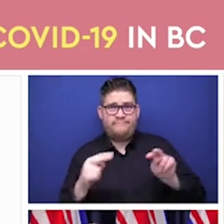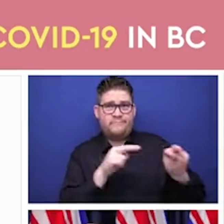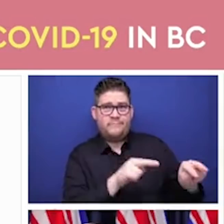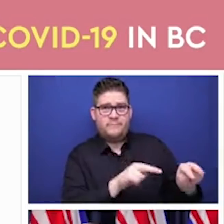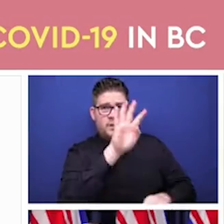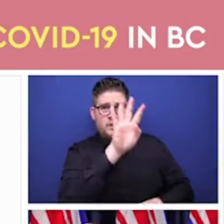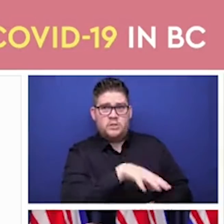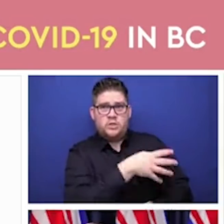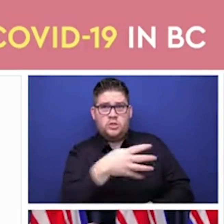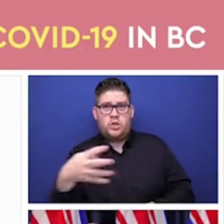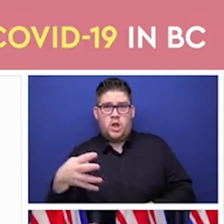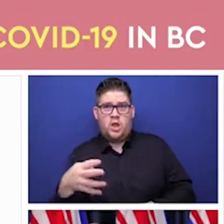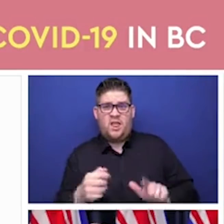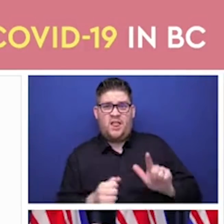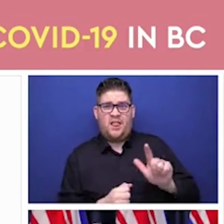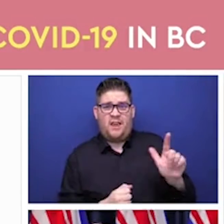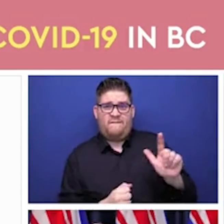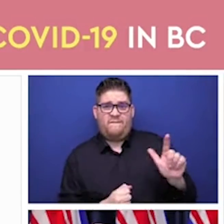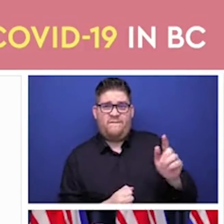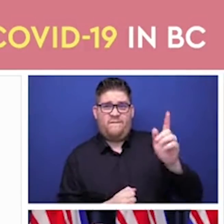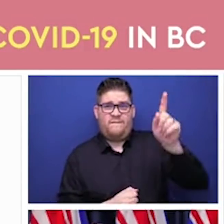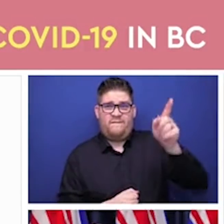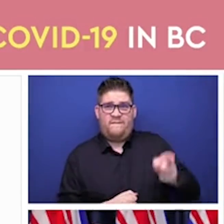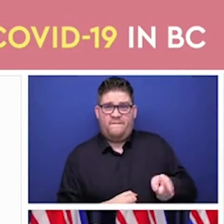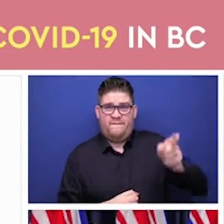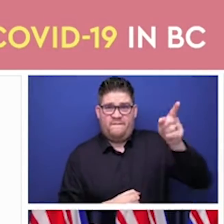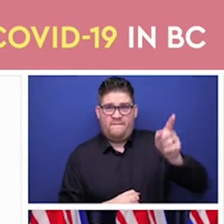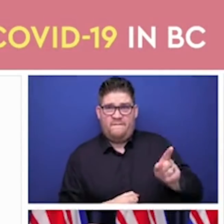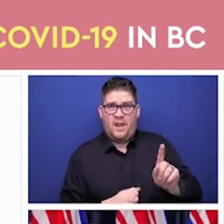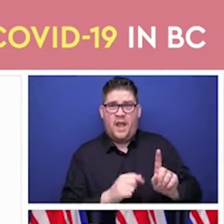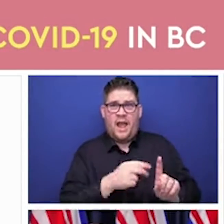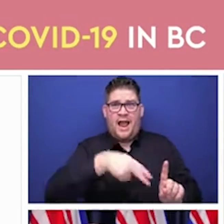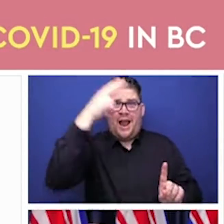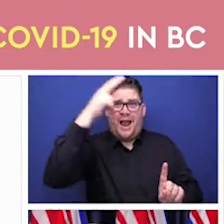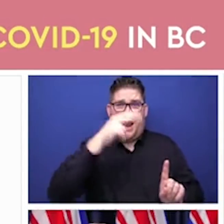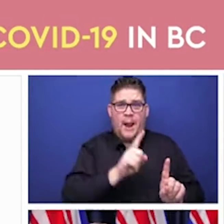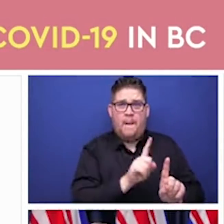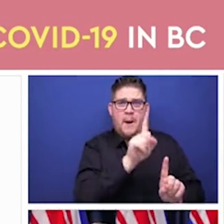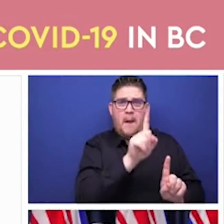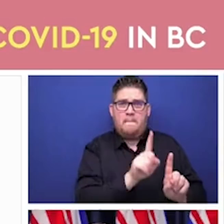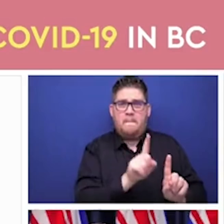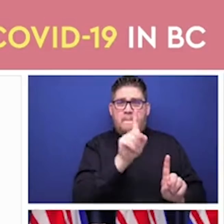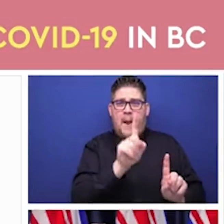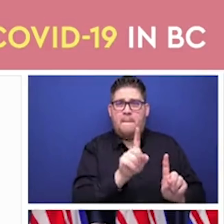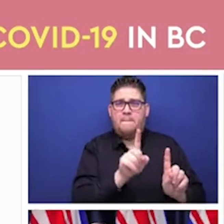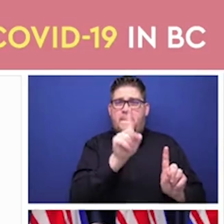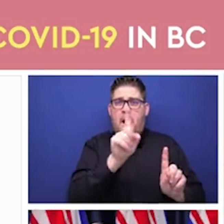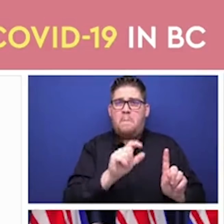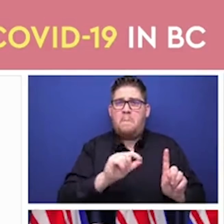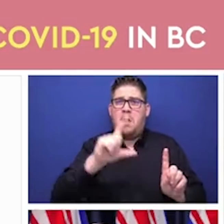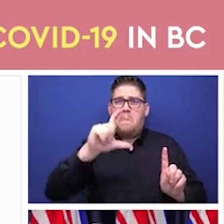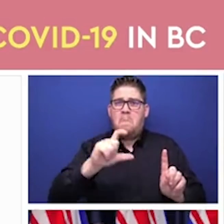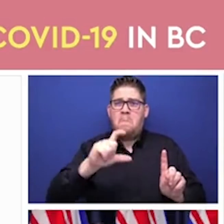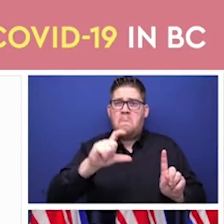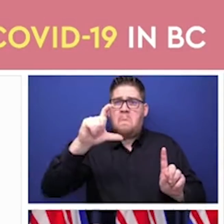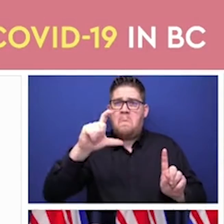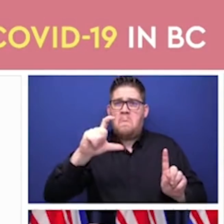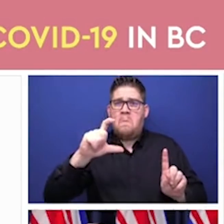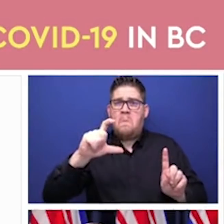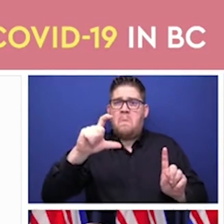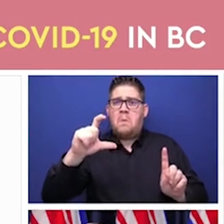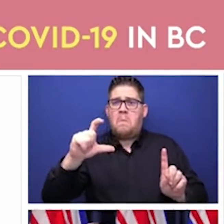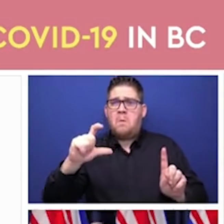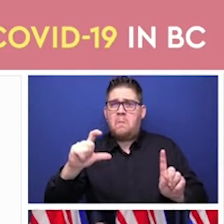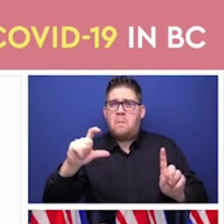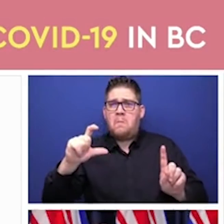two to three weeks, we continued to get some cases which started to fall off midway into the third week. And then after